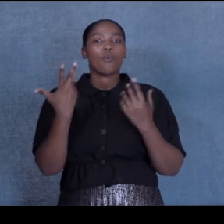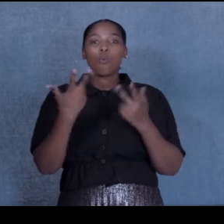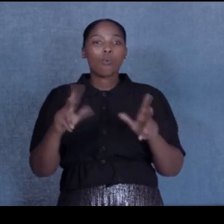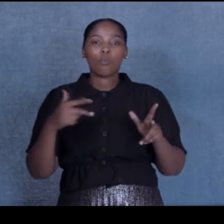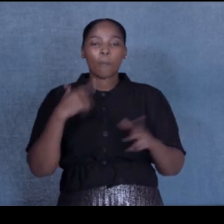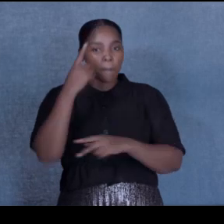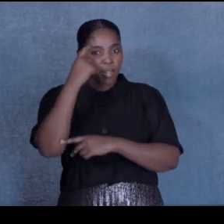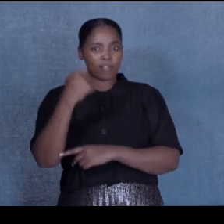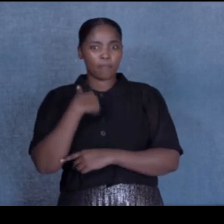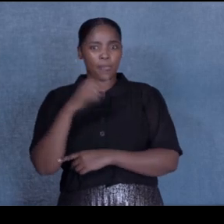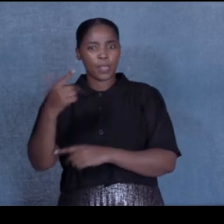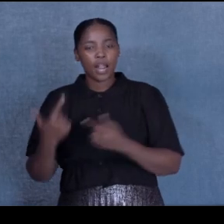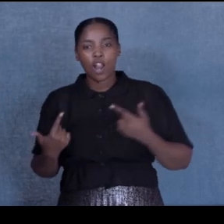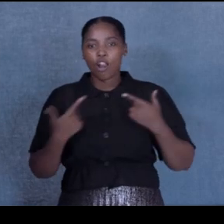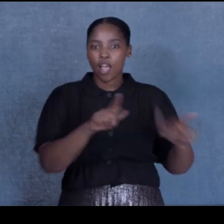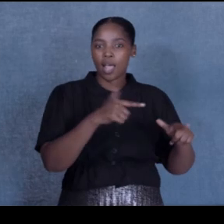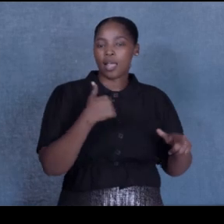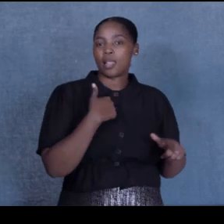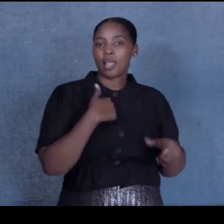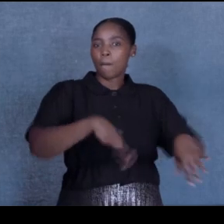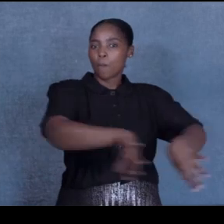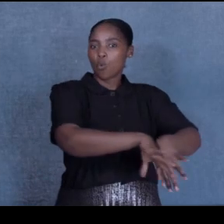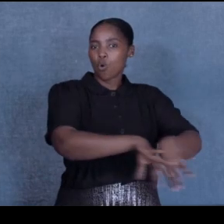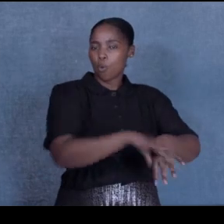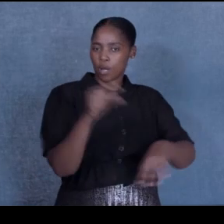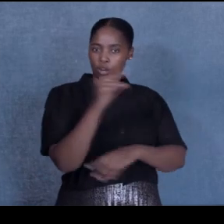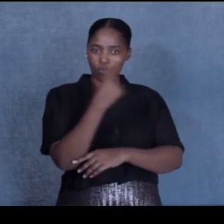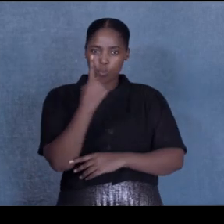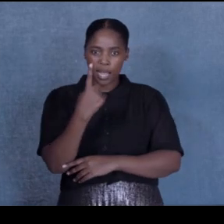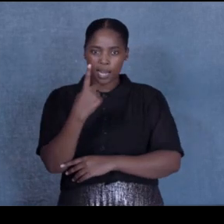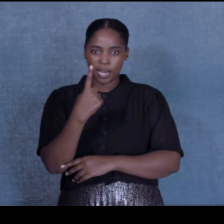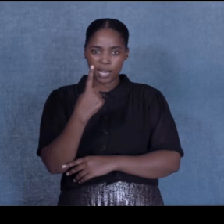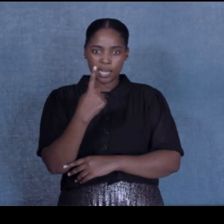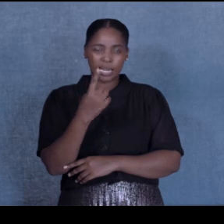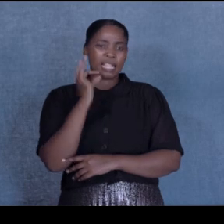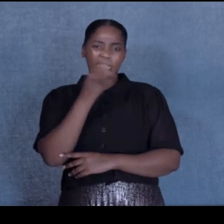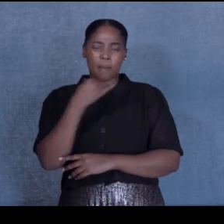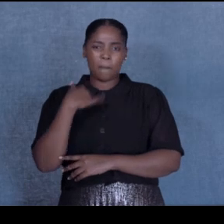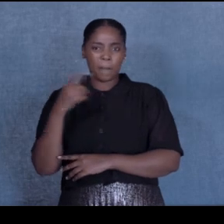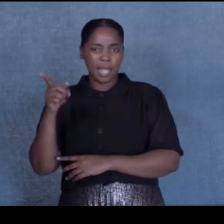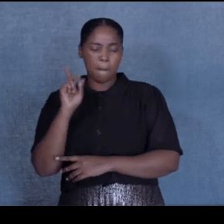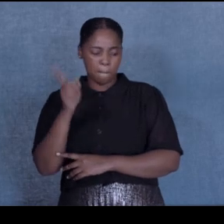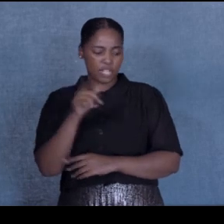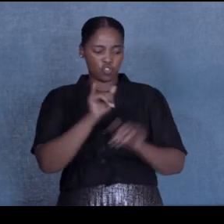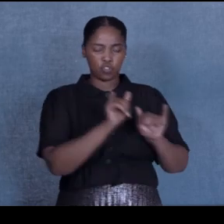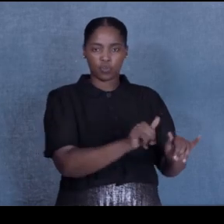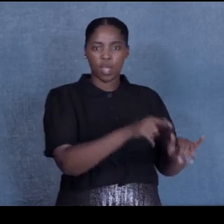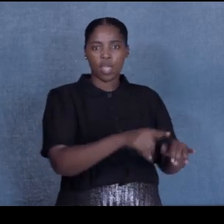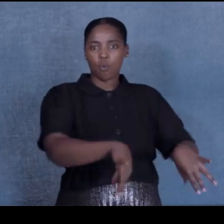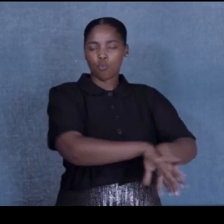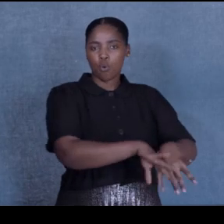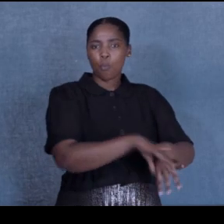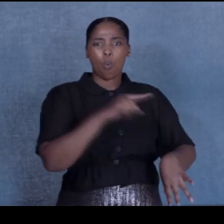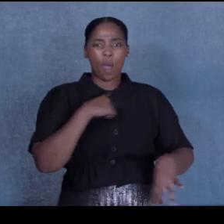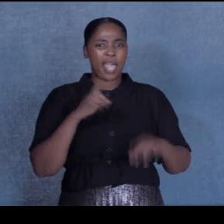dustbin in grade 1. They told me that I belong in the trash. Because I'm worth nothing. I